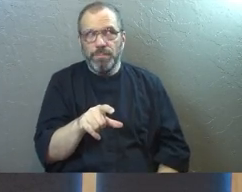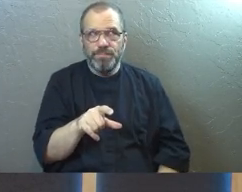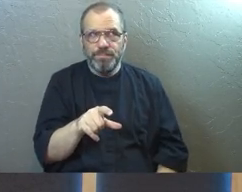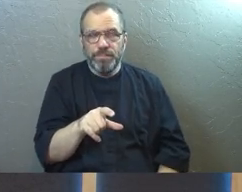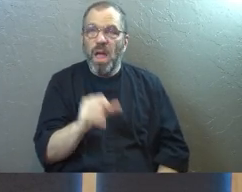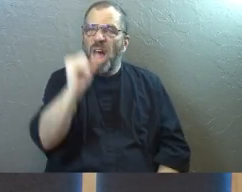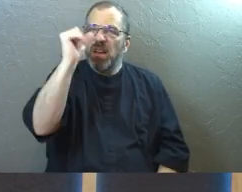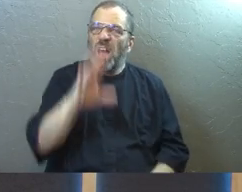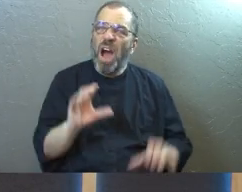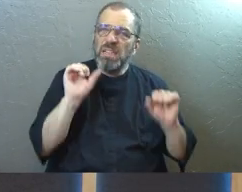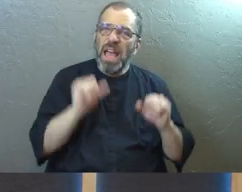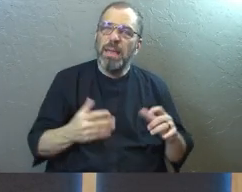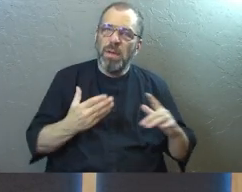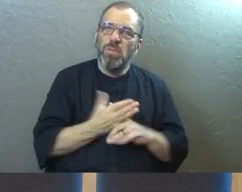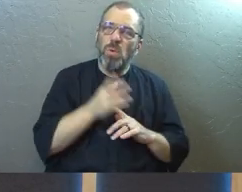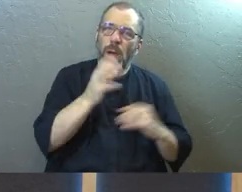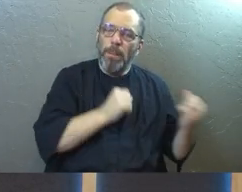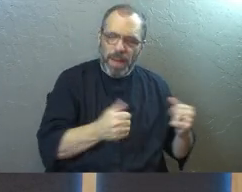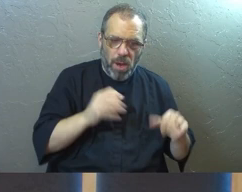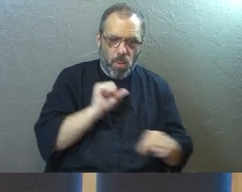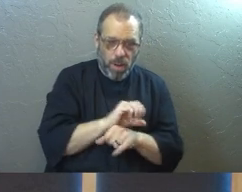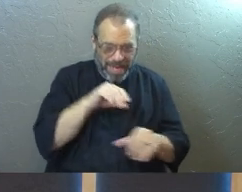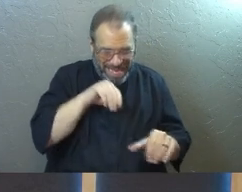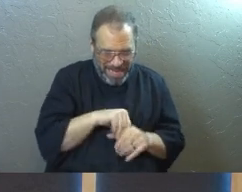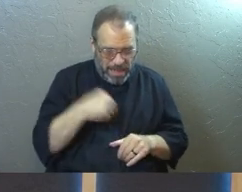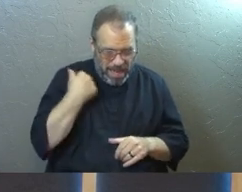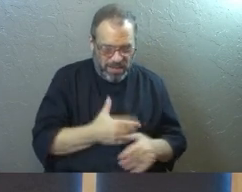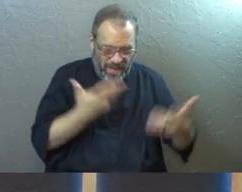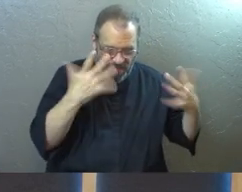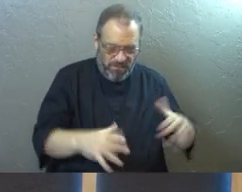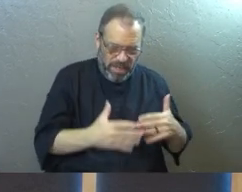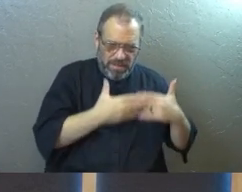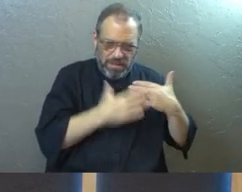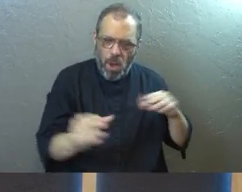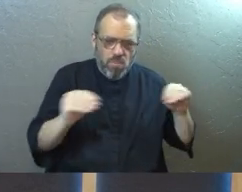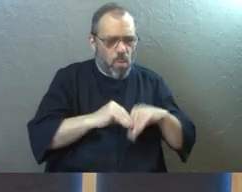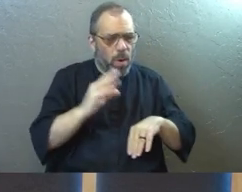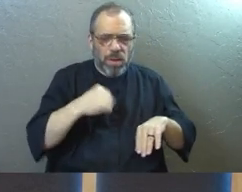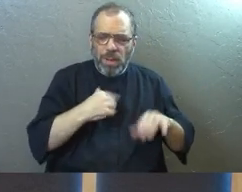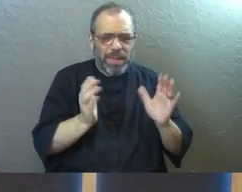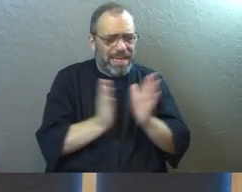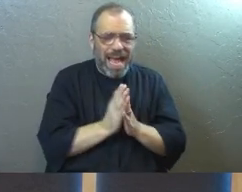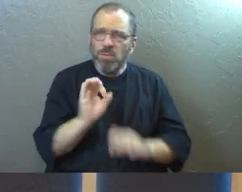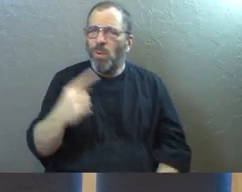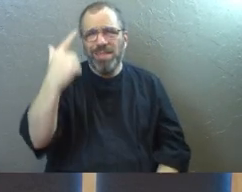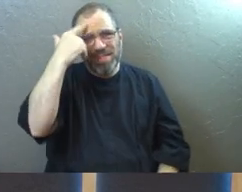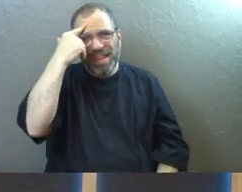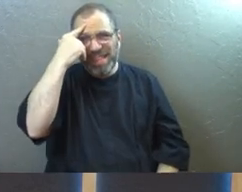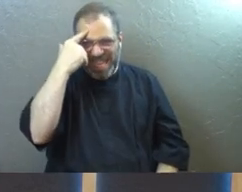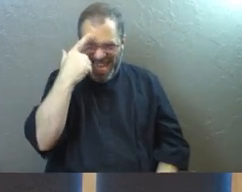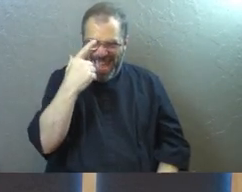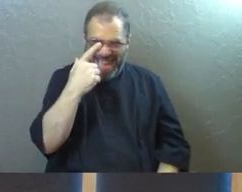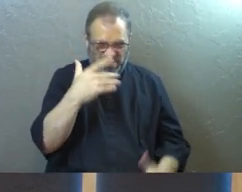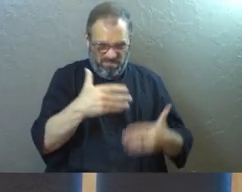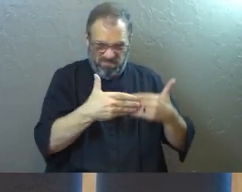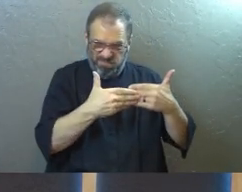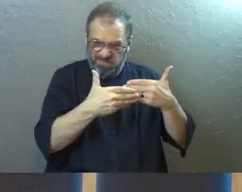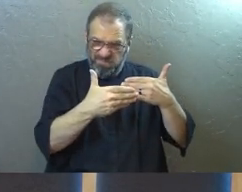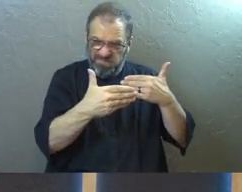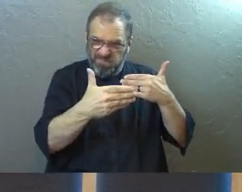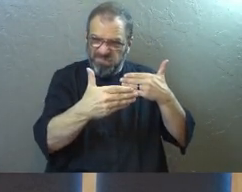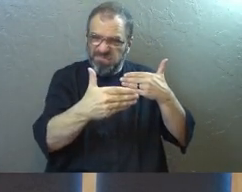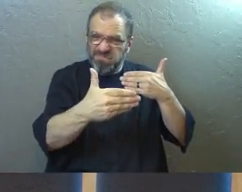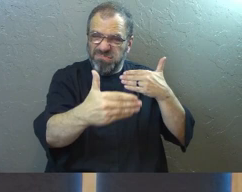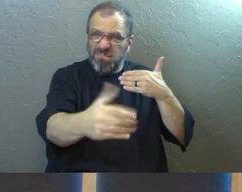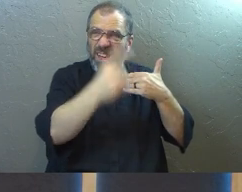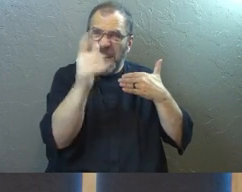God is able through his mighty power at work within us to accomplish infinitely more than we could ask or think. Infinitely more than